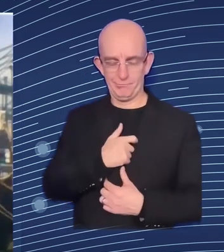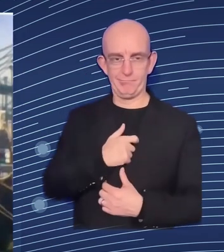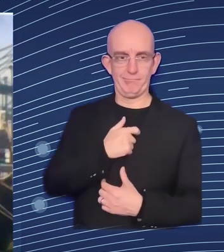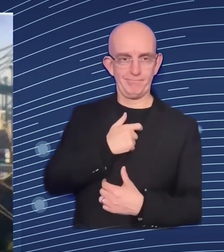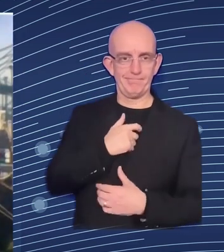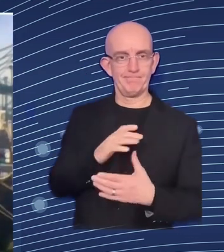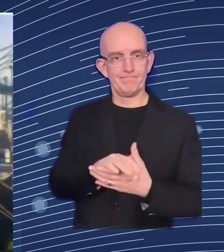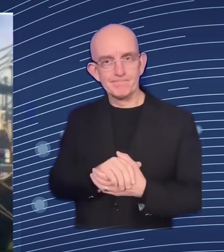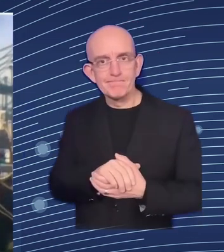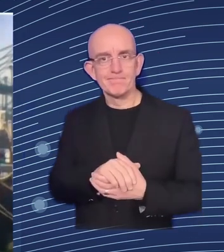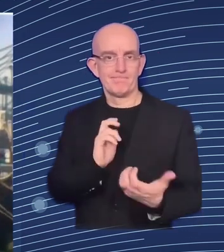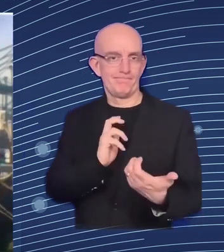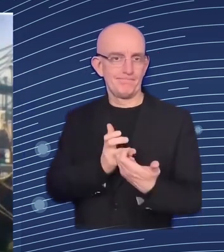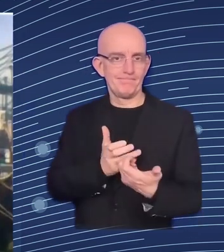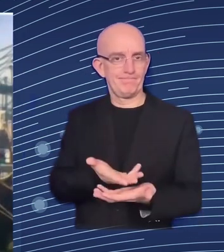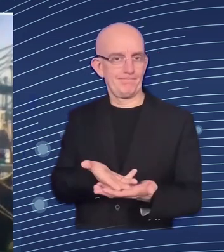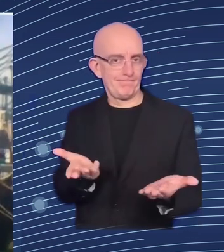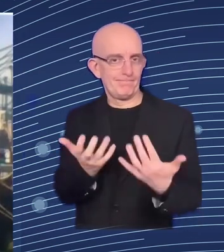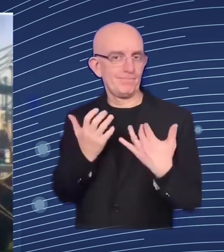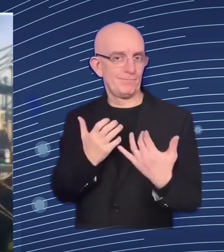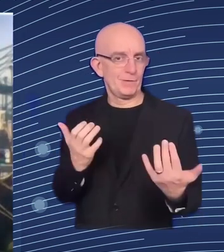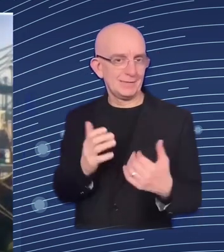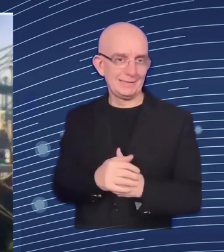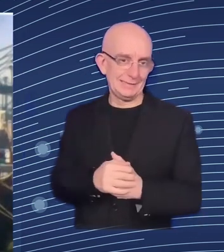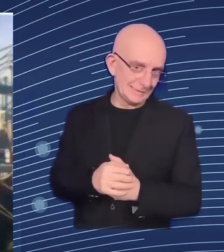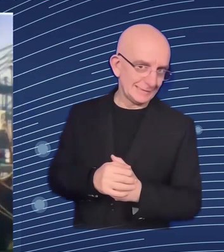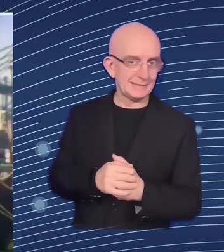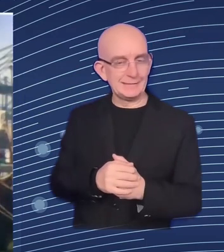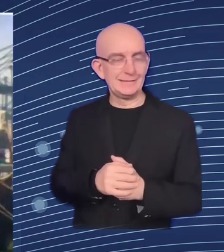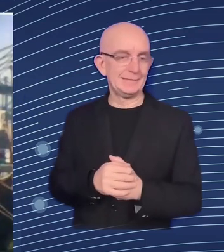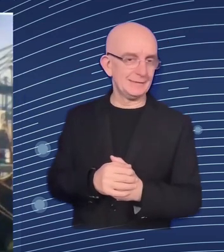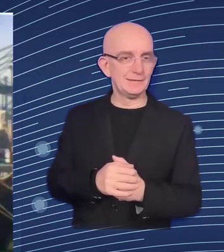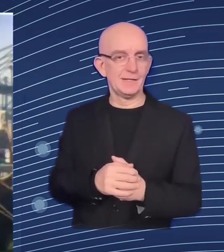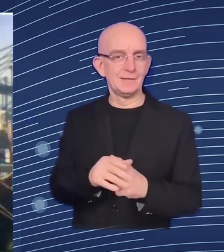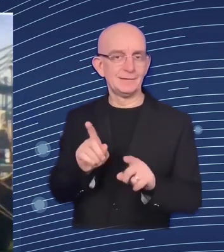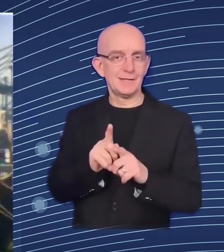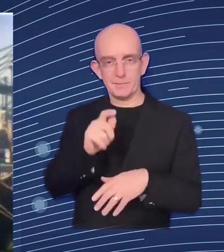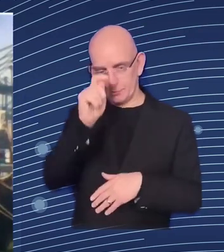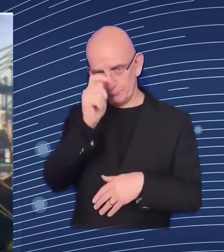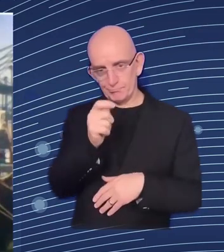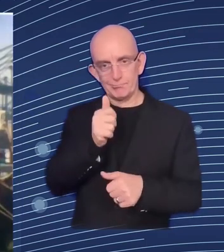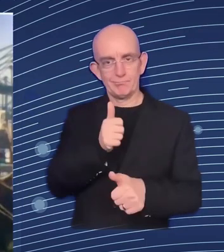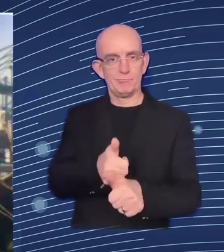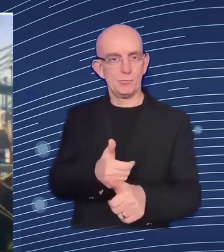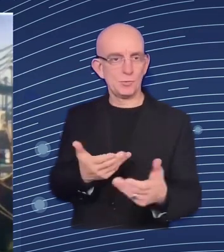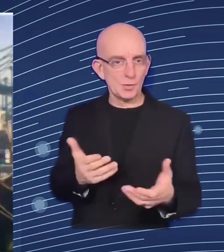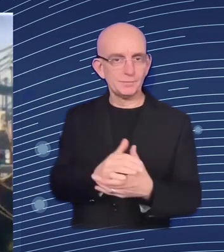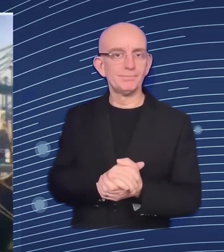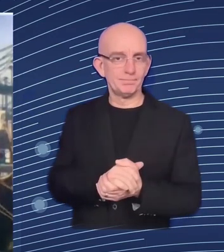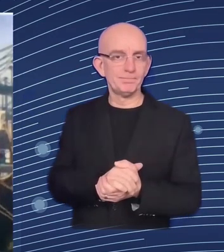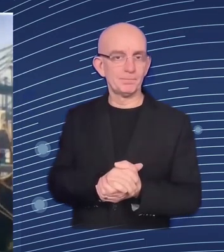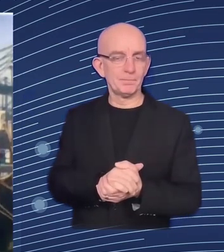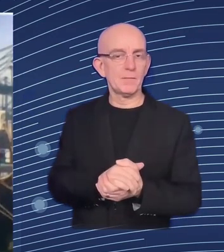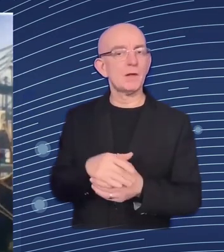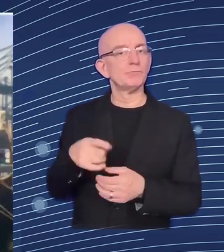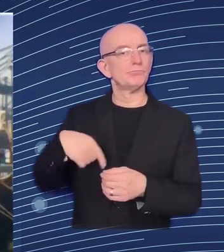today in these uh dark times maybe for for for the world and very challenging times for for for ukraine with all the all that is